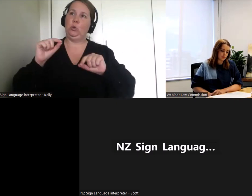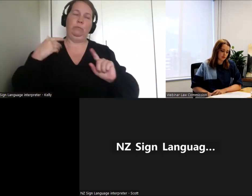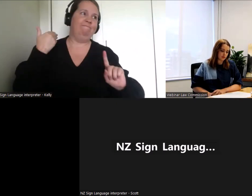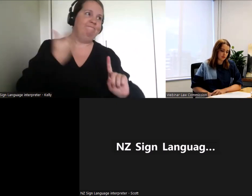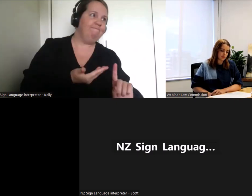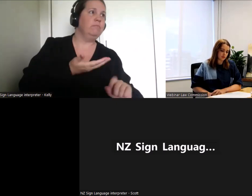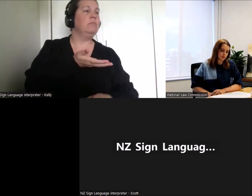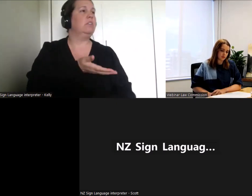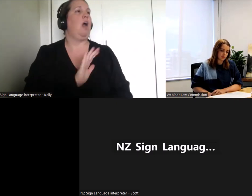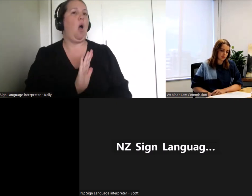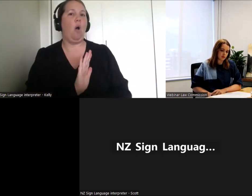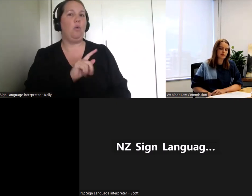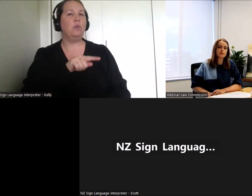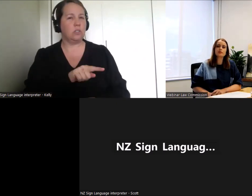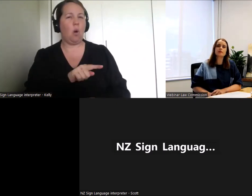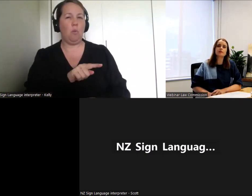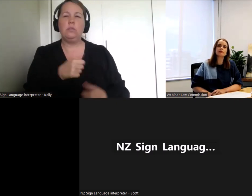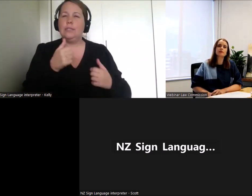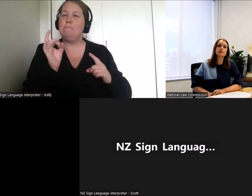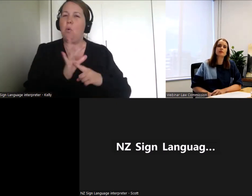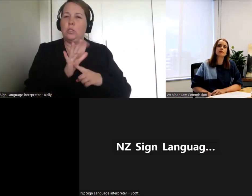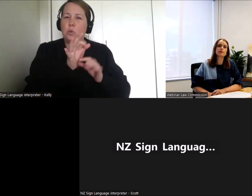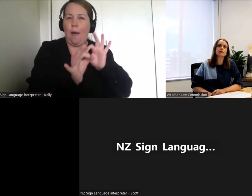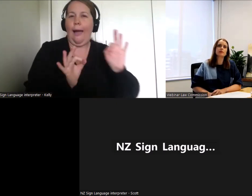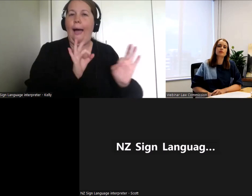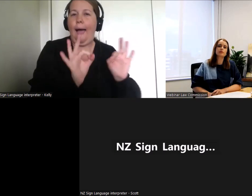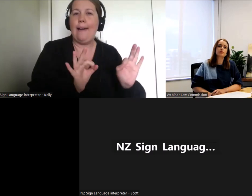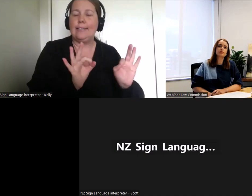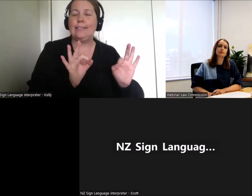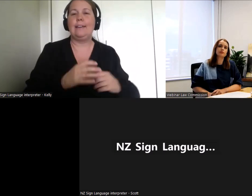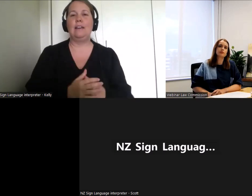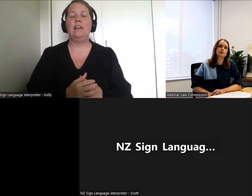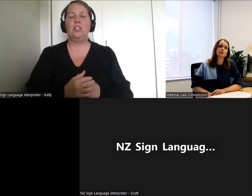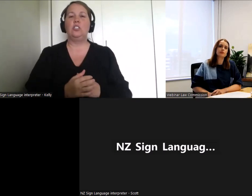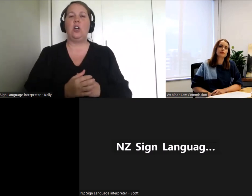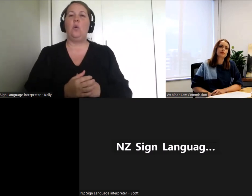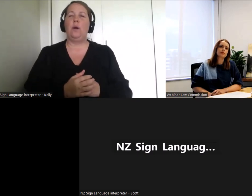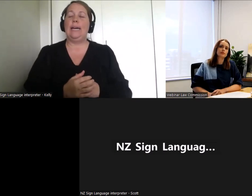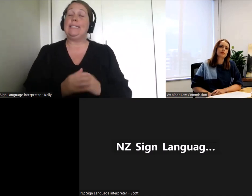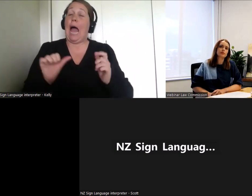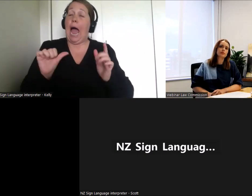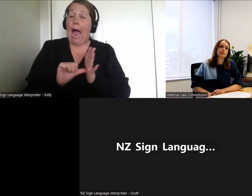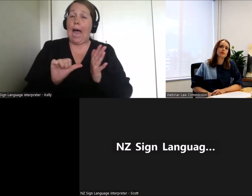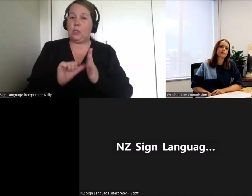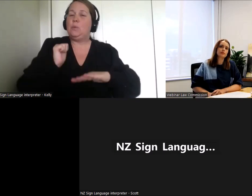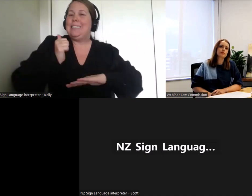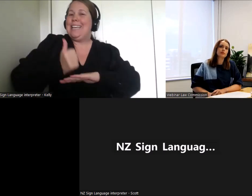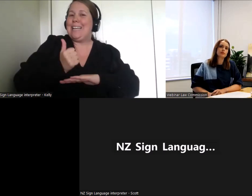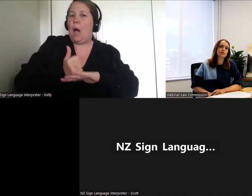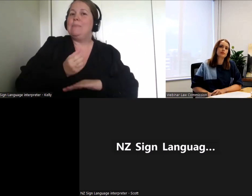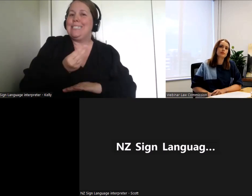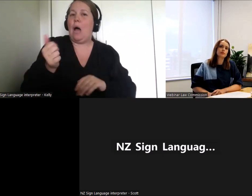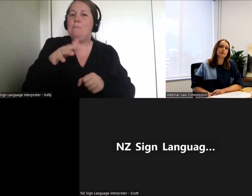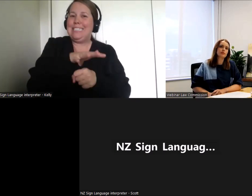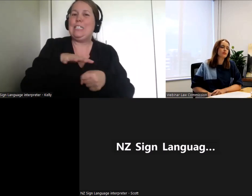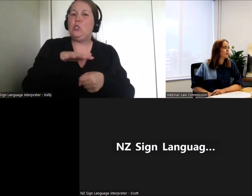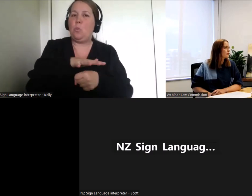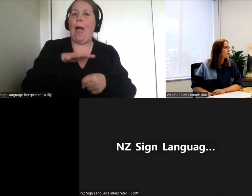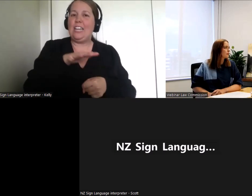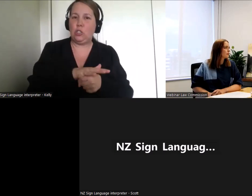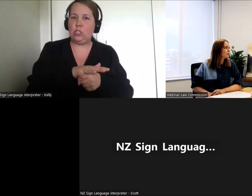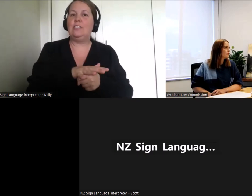in isolation from particular arrangements. So we've included some short scenarios scenarios